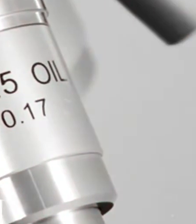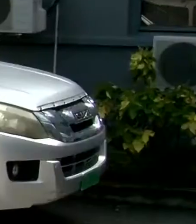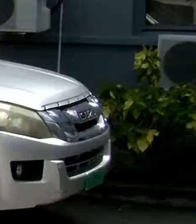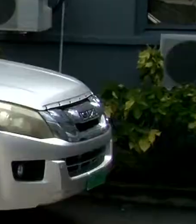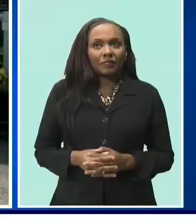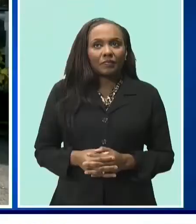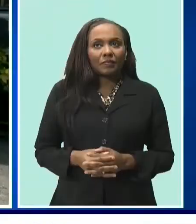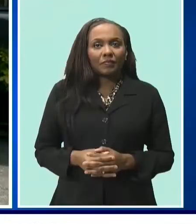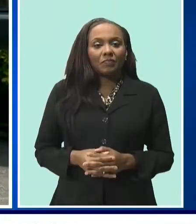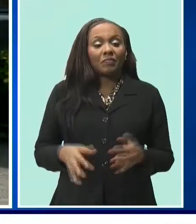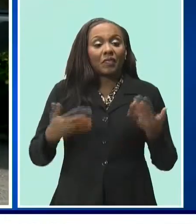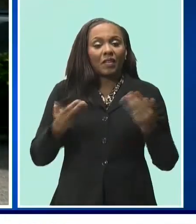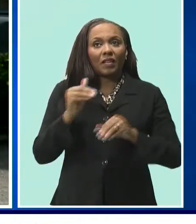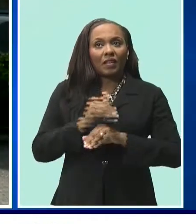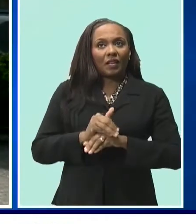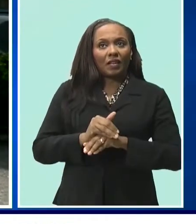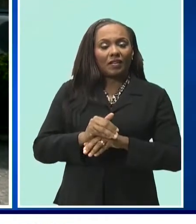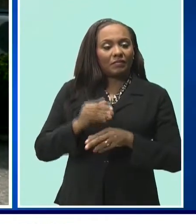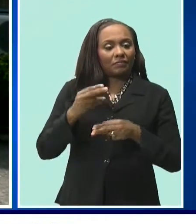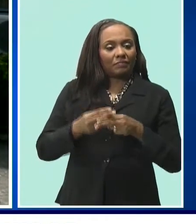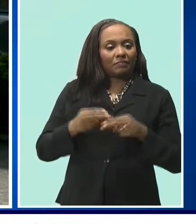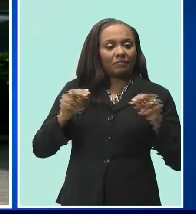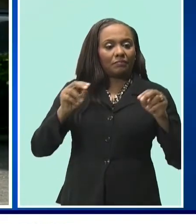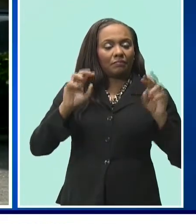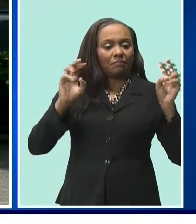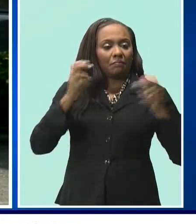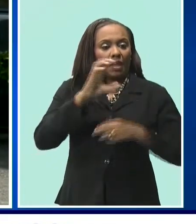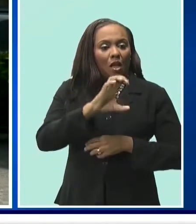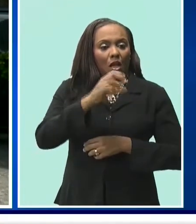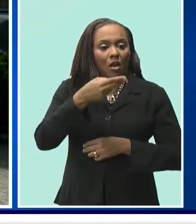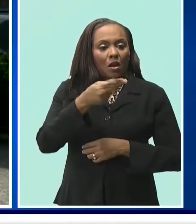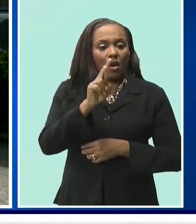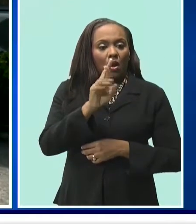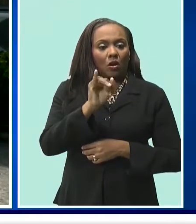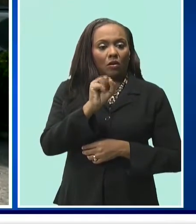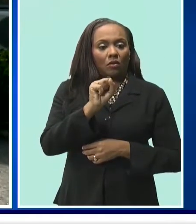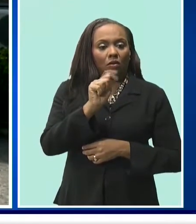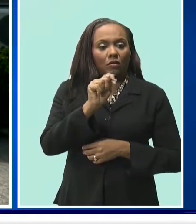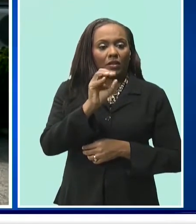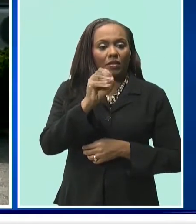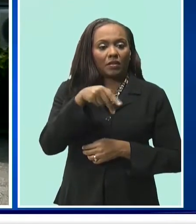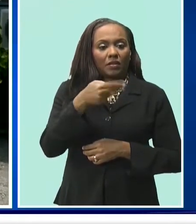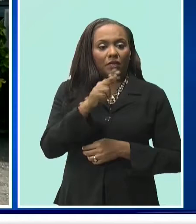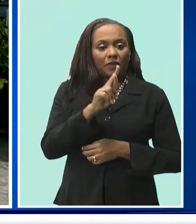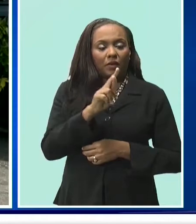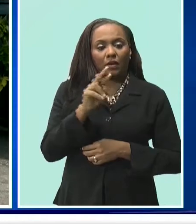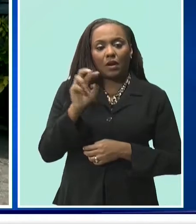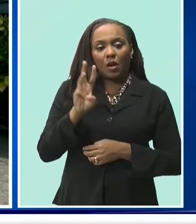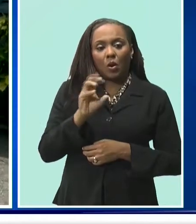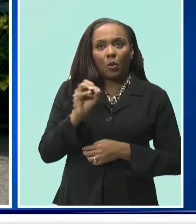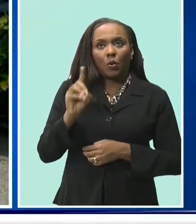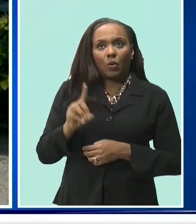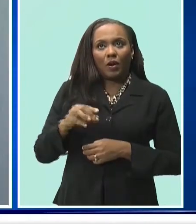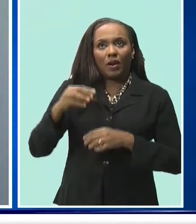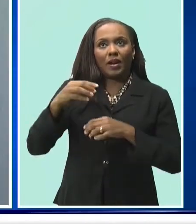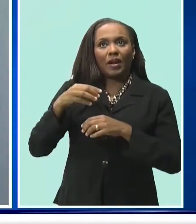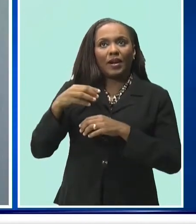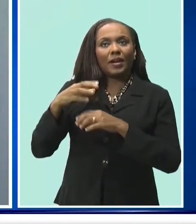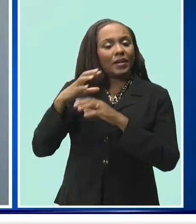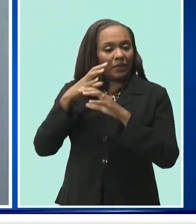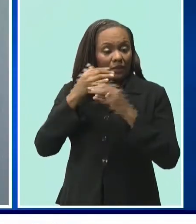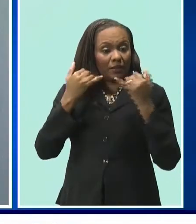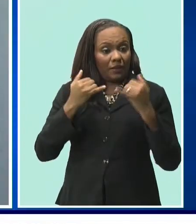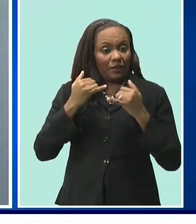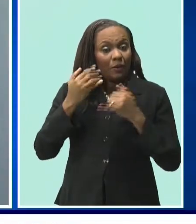Tonight, we feature Christopher Wood, a dedicated photographer of the Caribbean Broadcasting Corporation. Well, at this time now with this